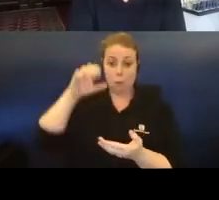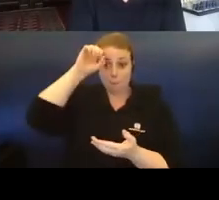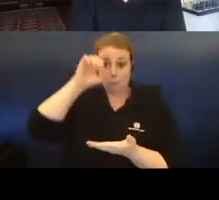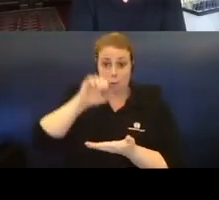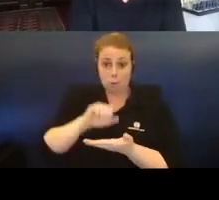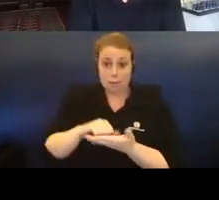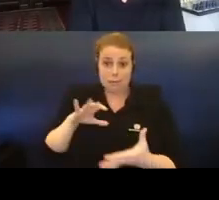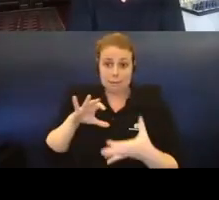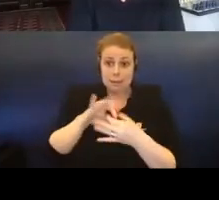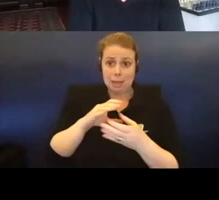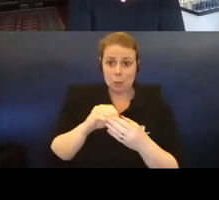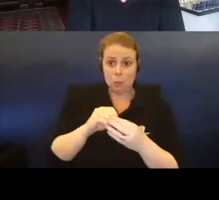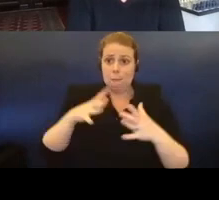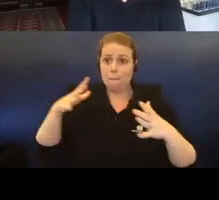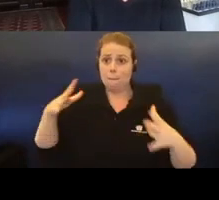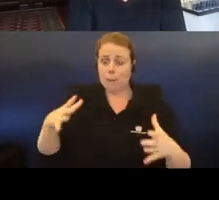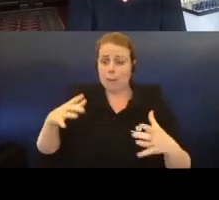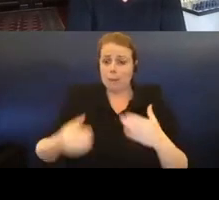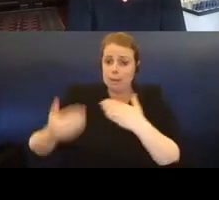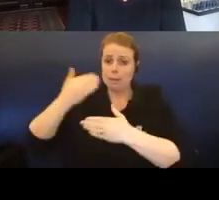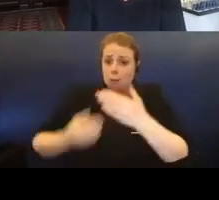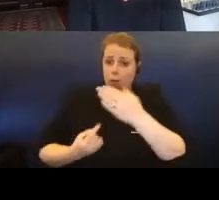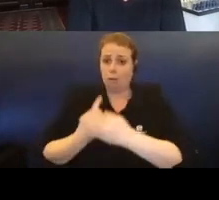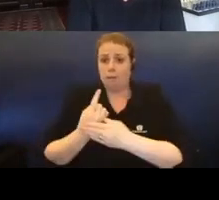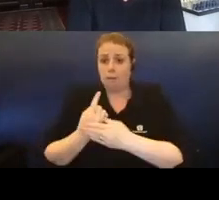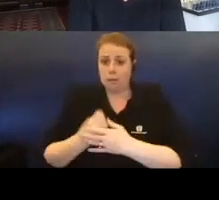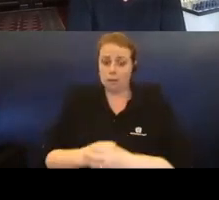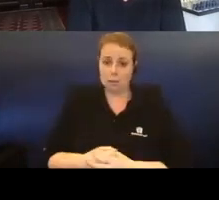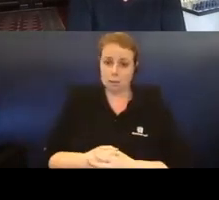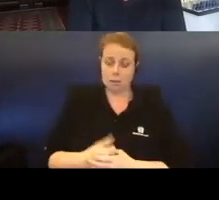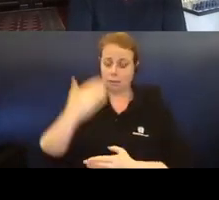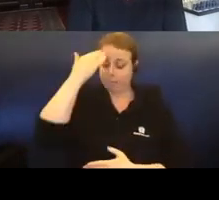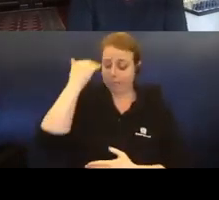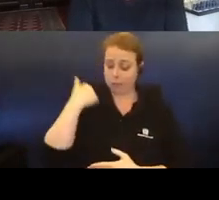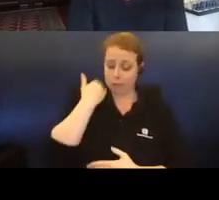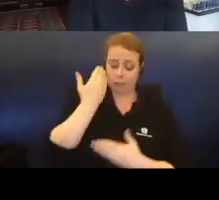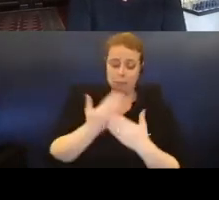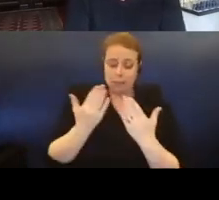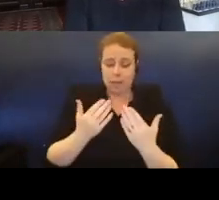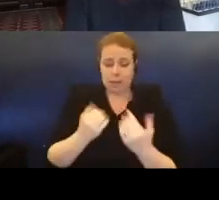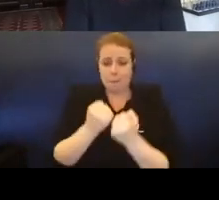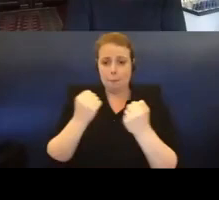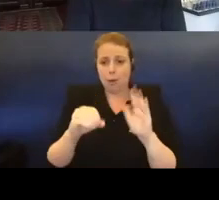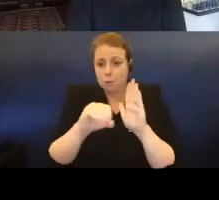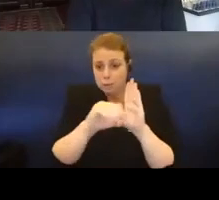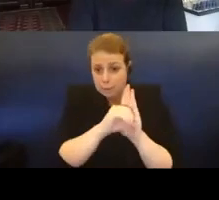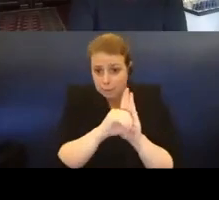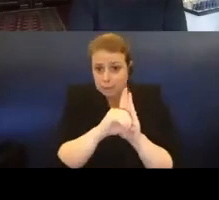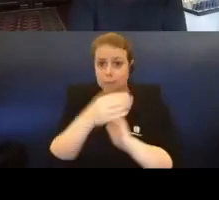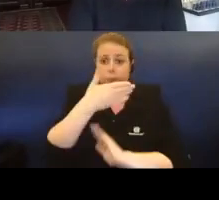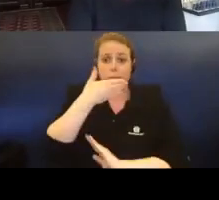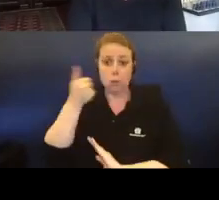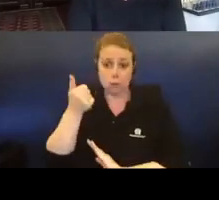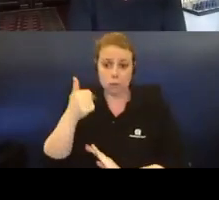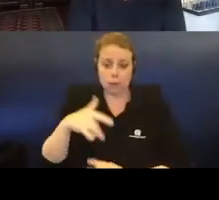much with major historical events. I'm reminded daily of the power of symbolism and beauty and feel very privileged